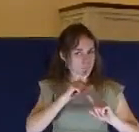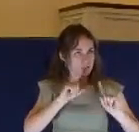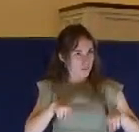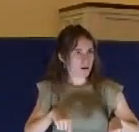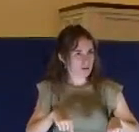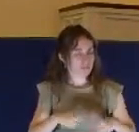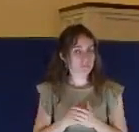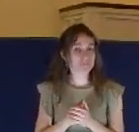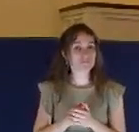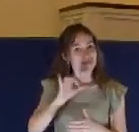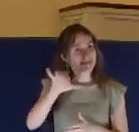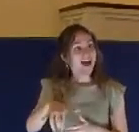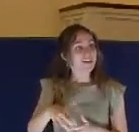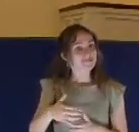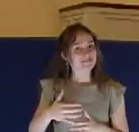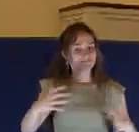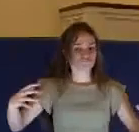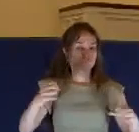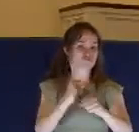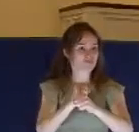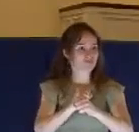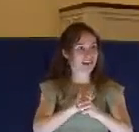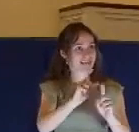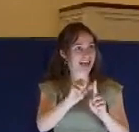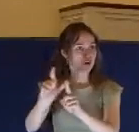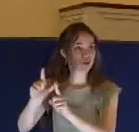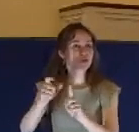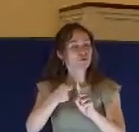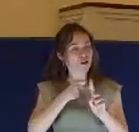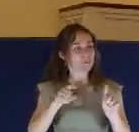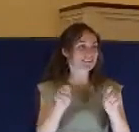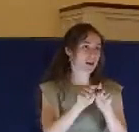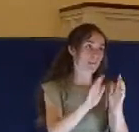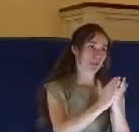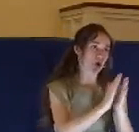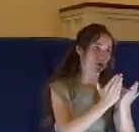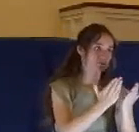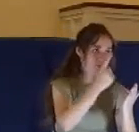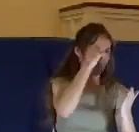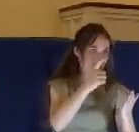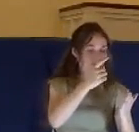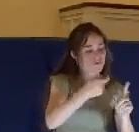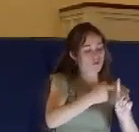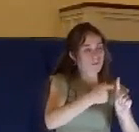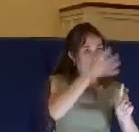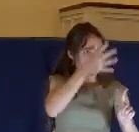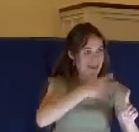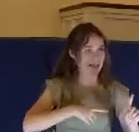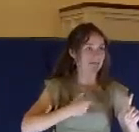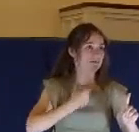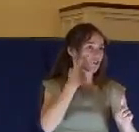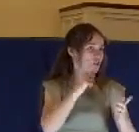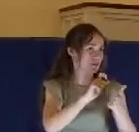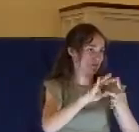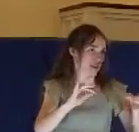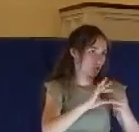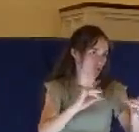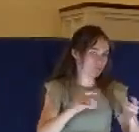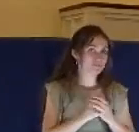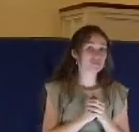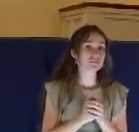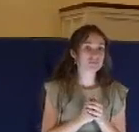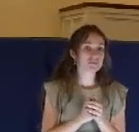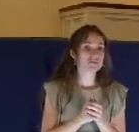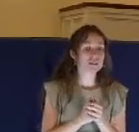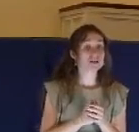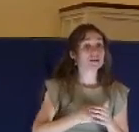this book written by Charles Sheldon. And that whole premise, the idea of what would Jesus do, came from, I